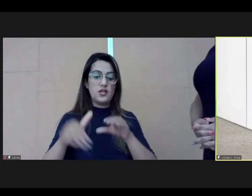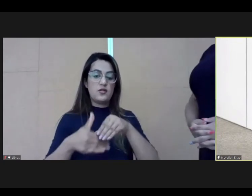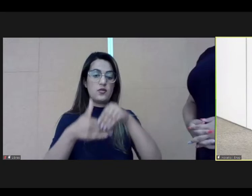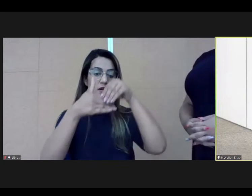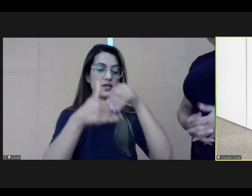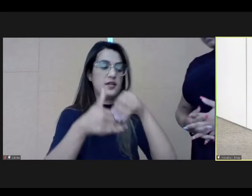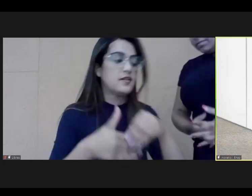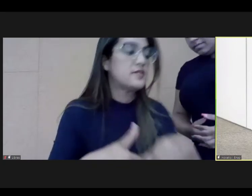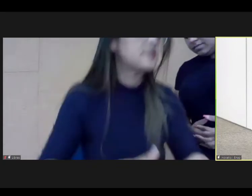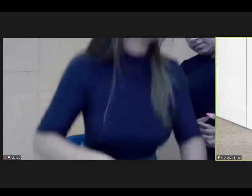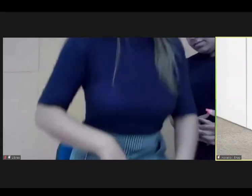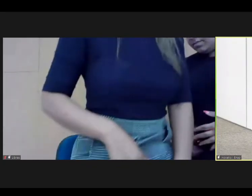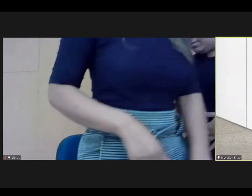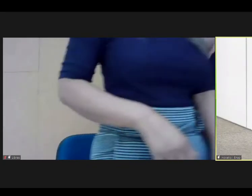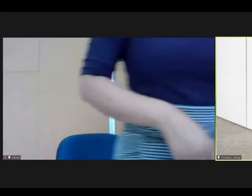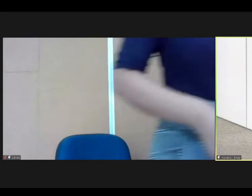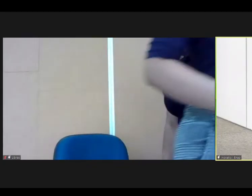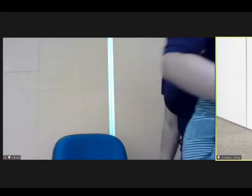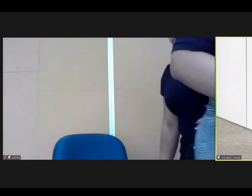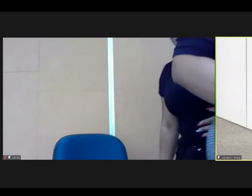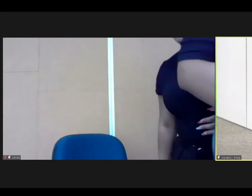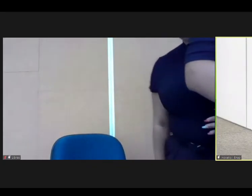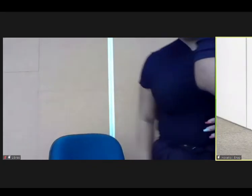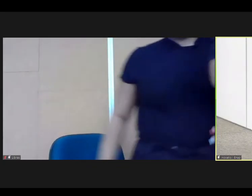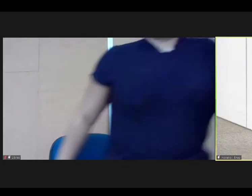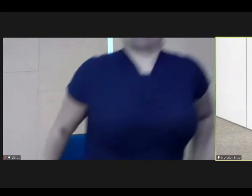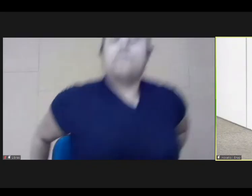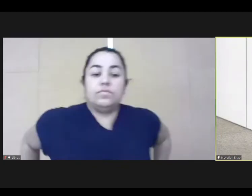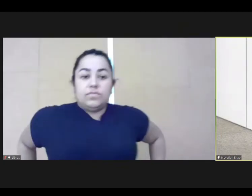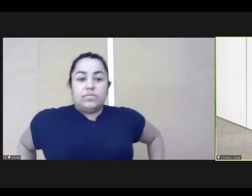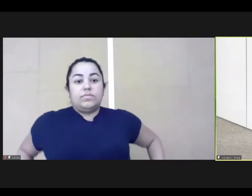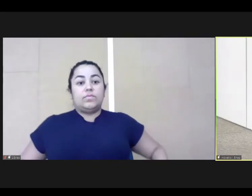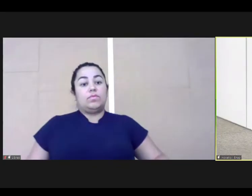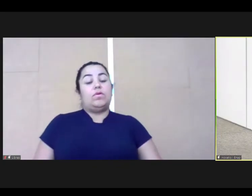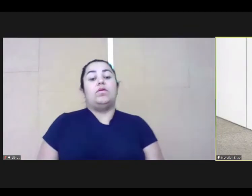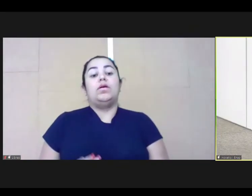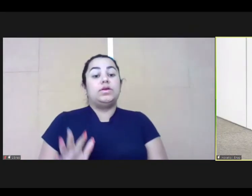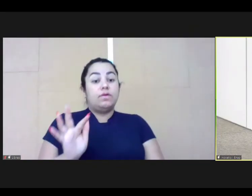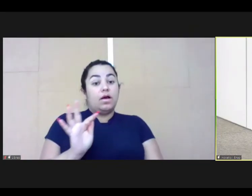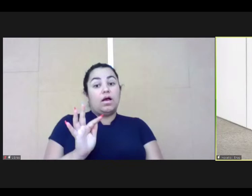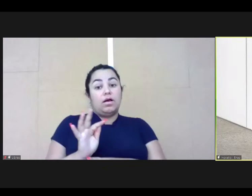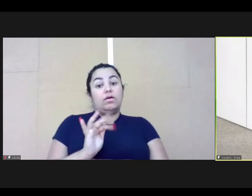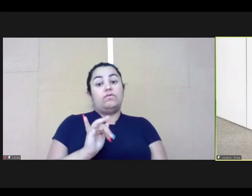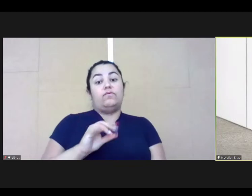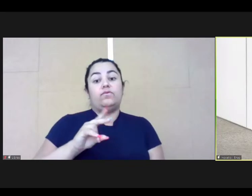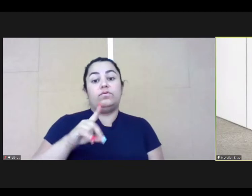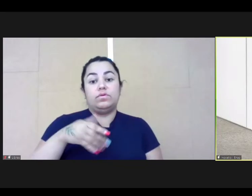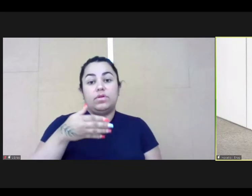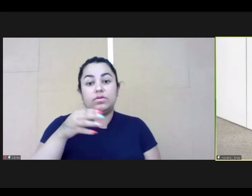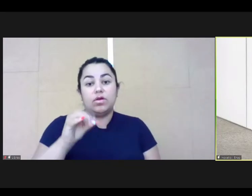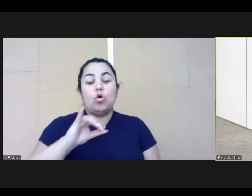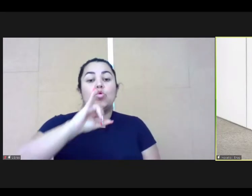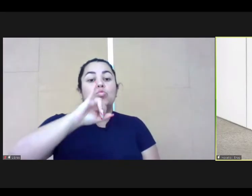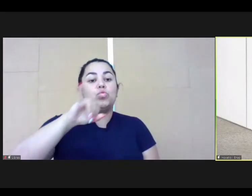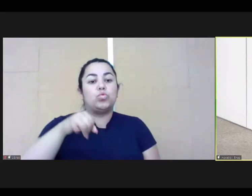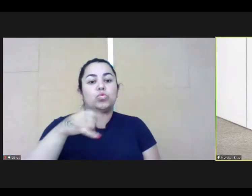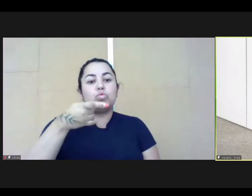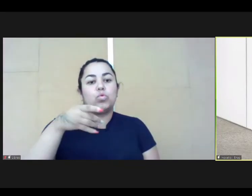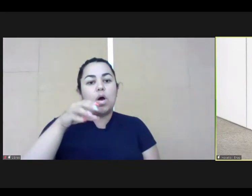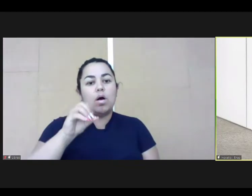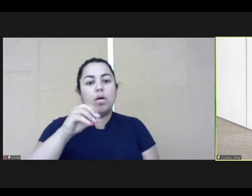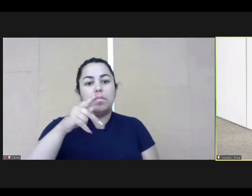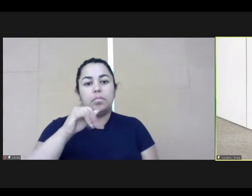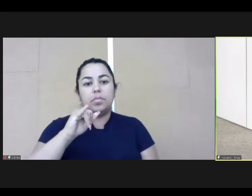with leadership. Starting with an invitation that Foundation Lima did at the time to our